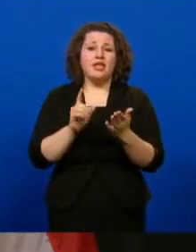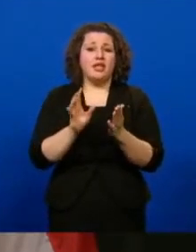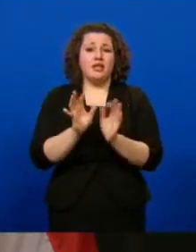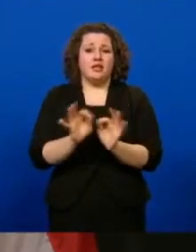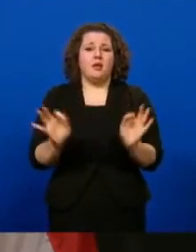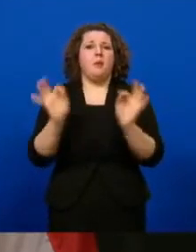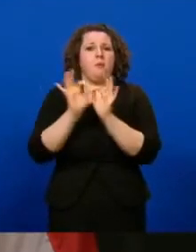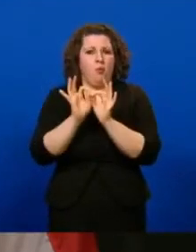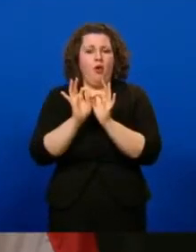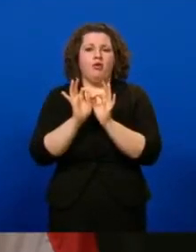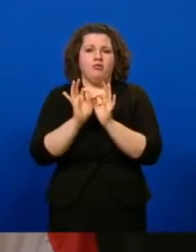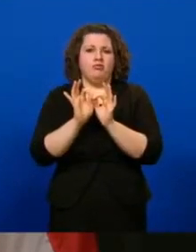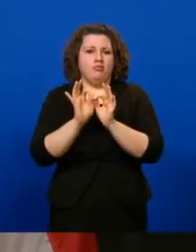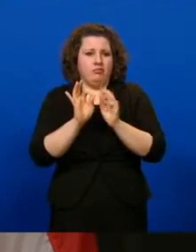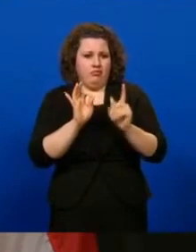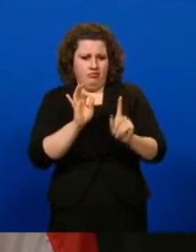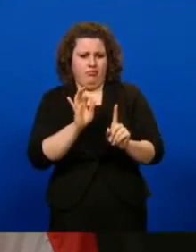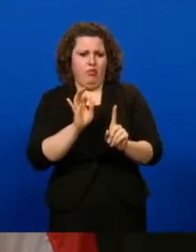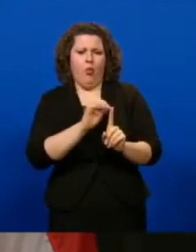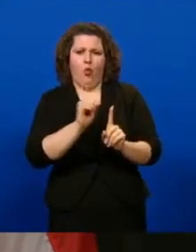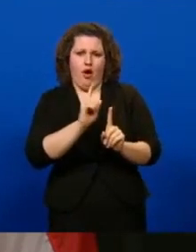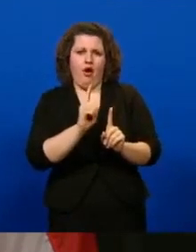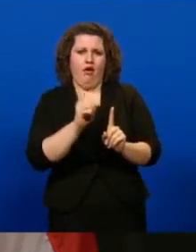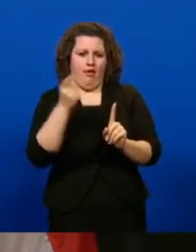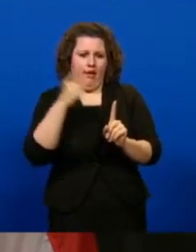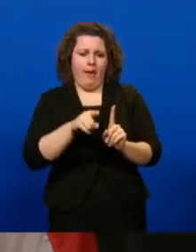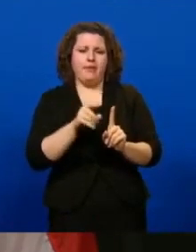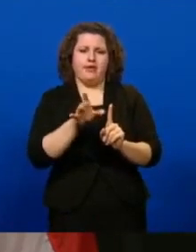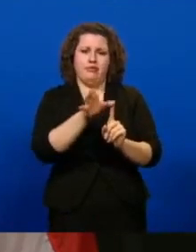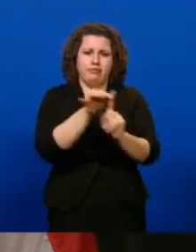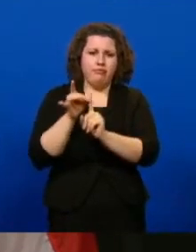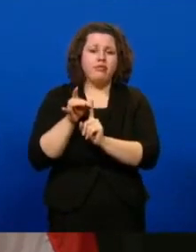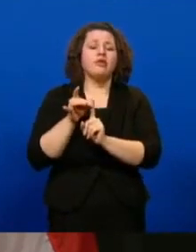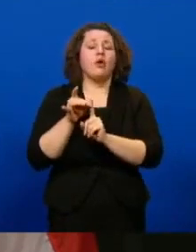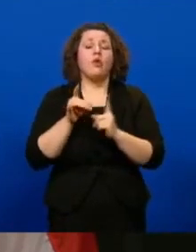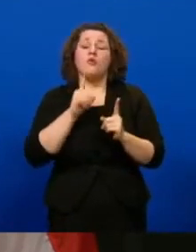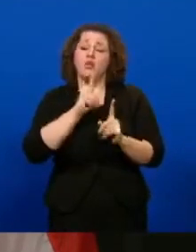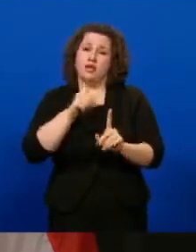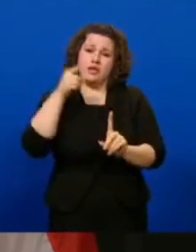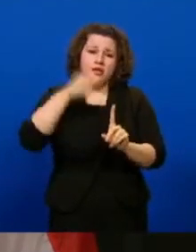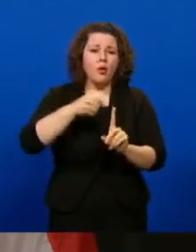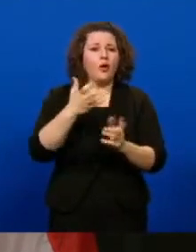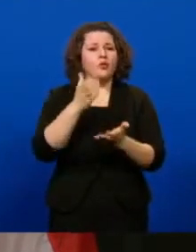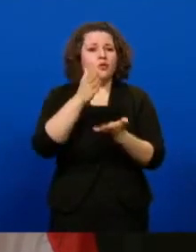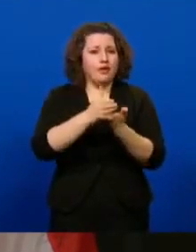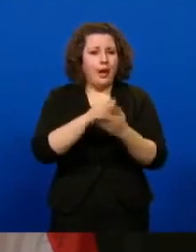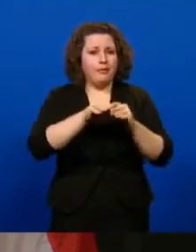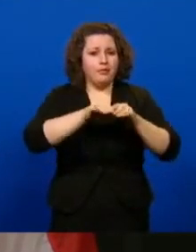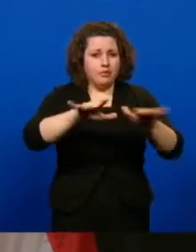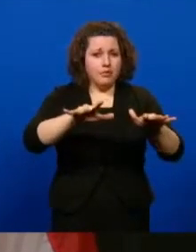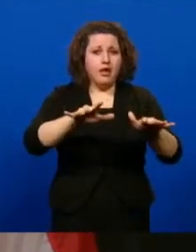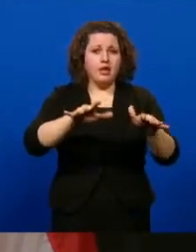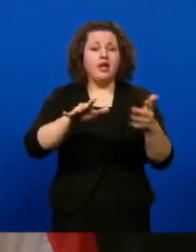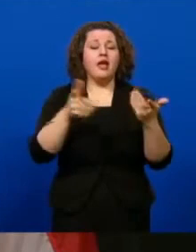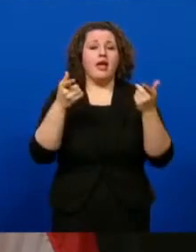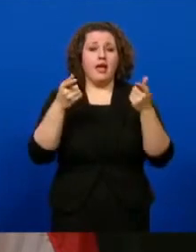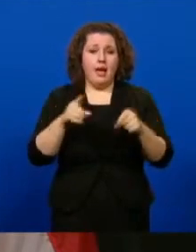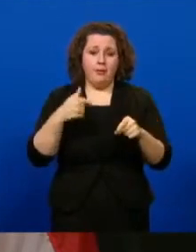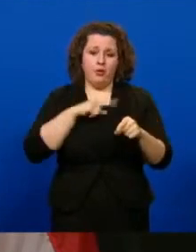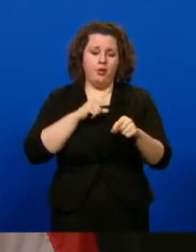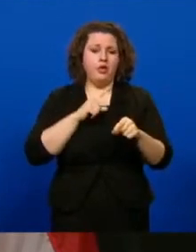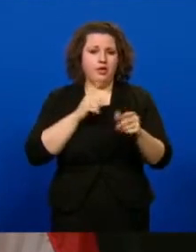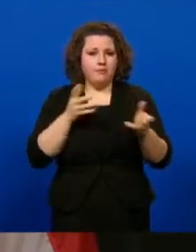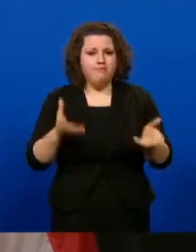vector in their community. So our targeted approach really is to ensure we're stopping further spread as we ramp up to protect all